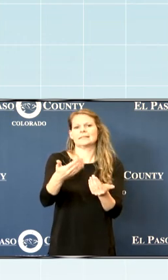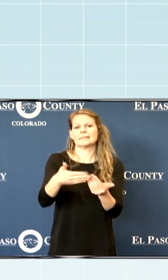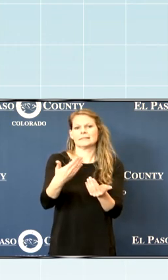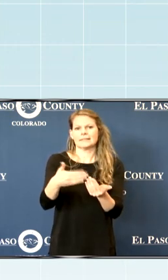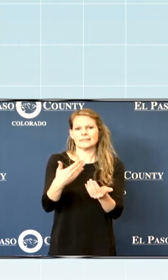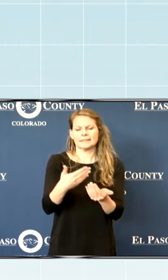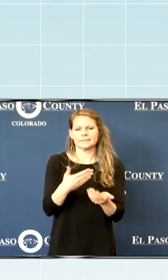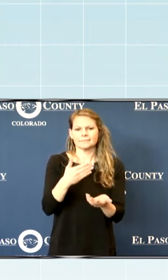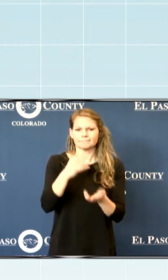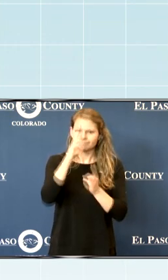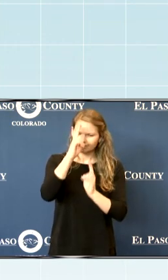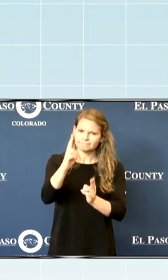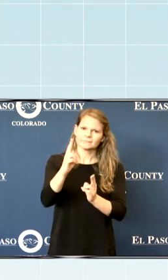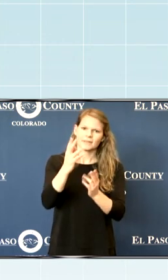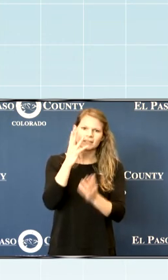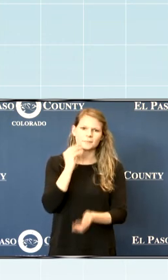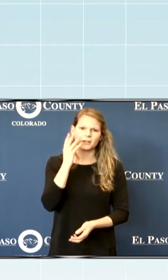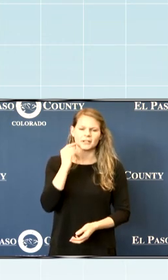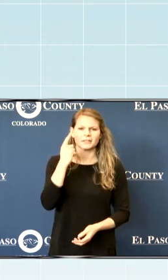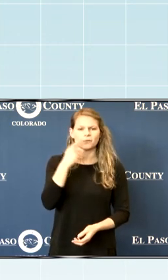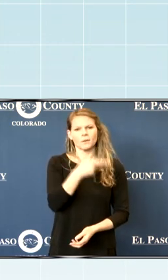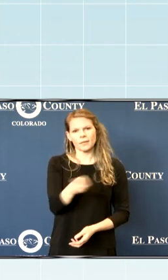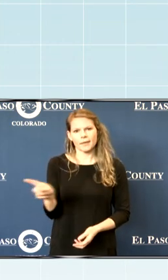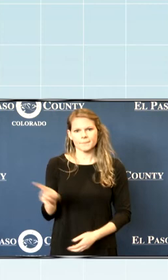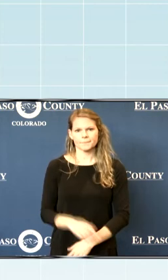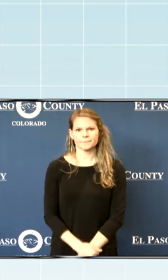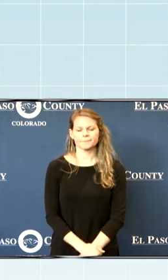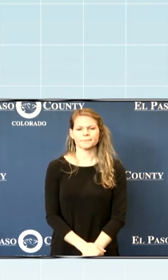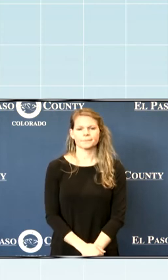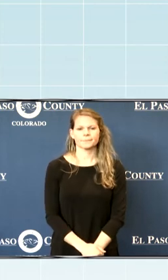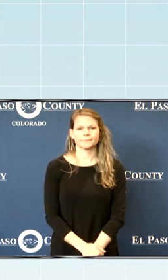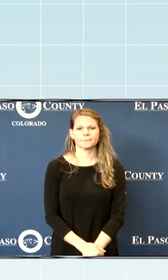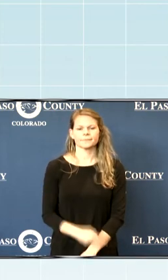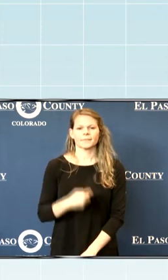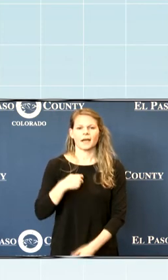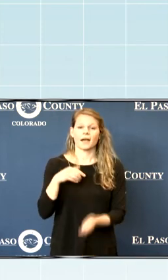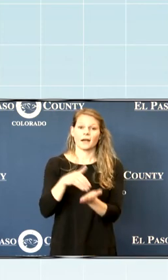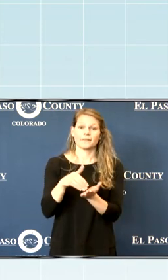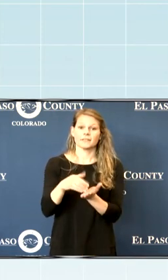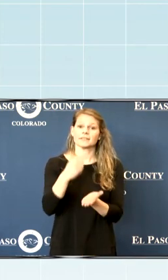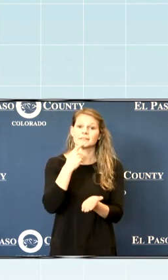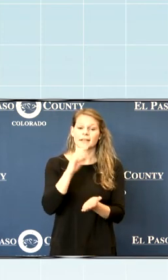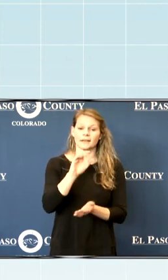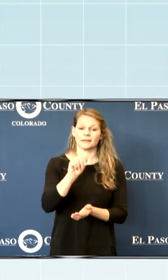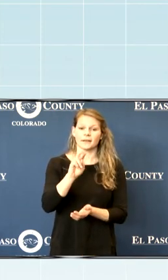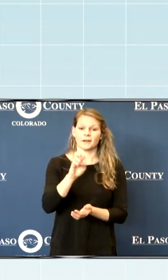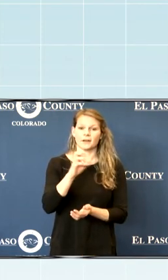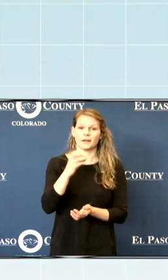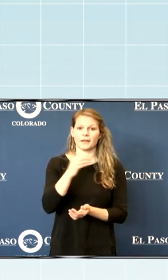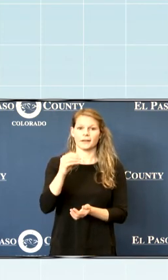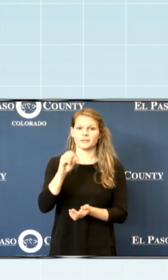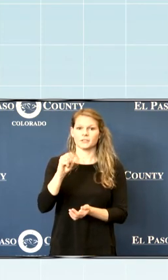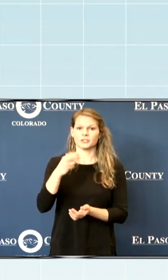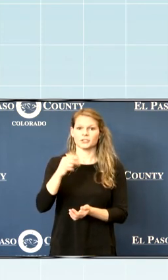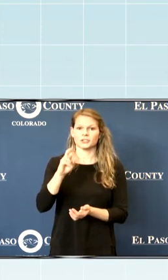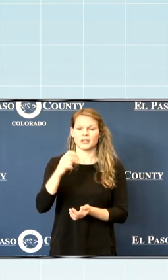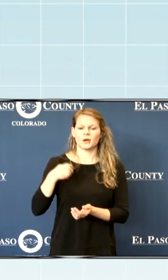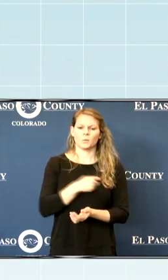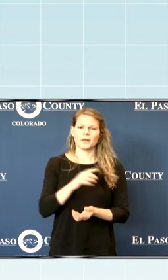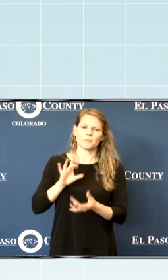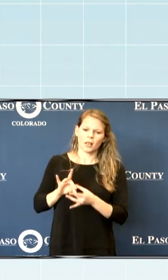and dignified experience for them. I often say that Care and Share belongs to the community.